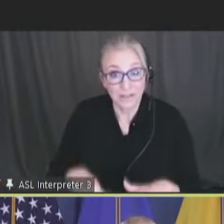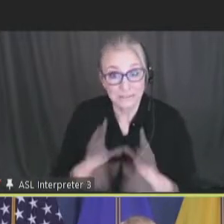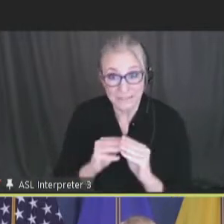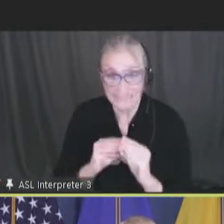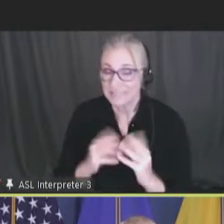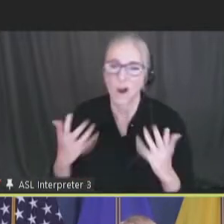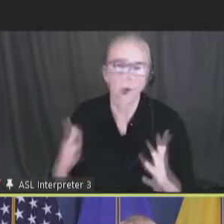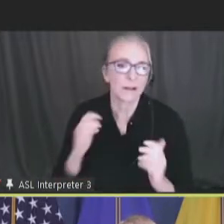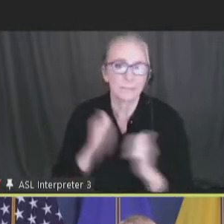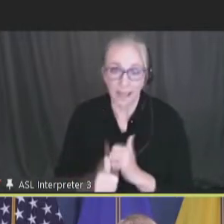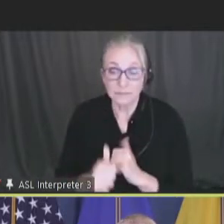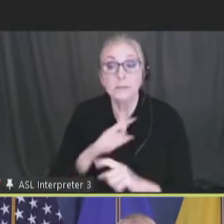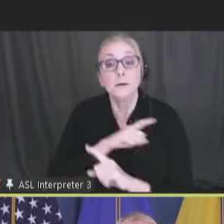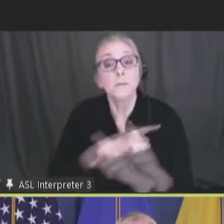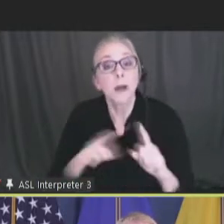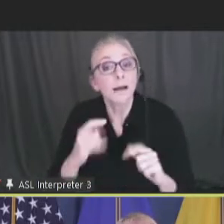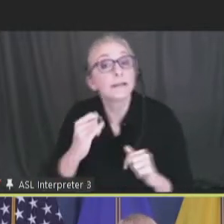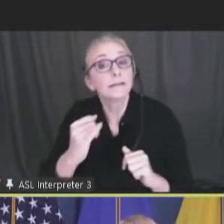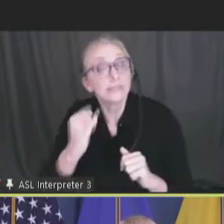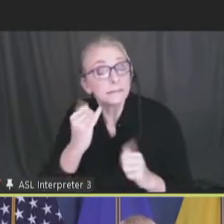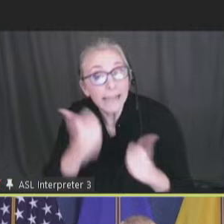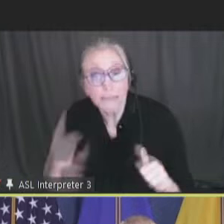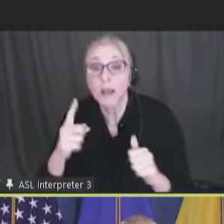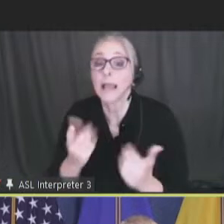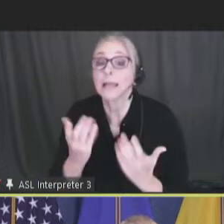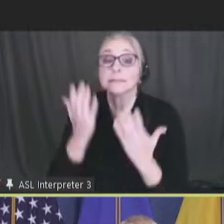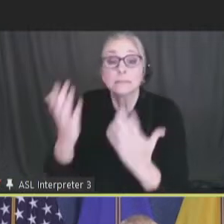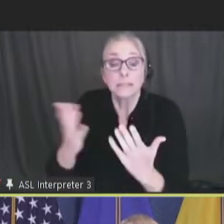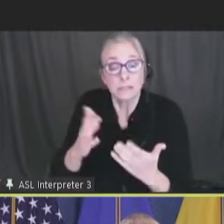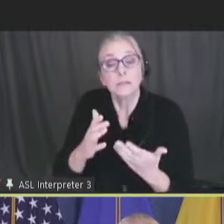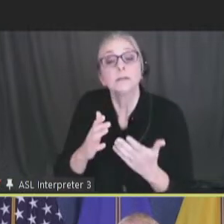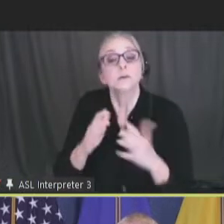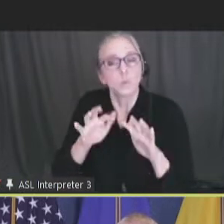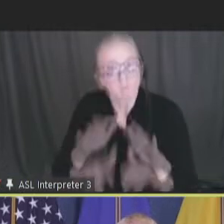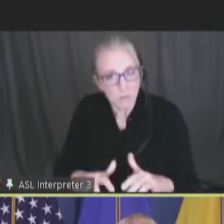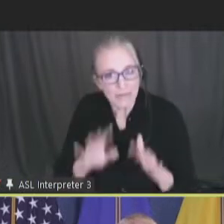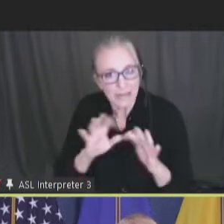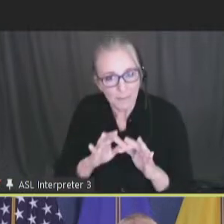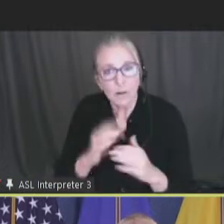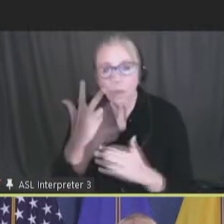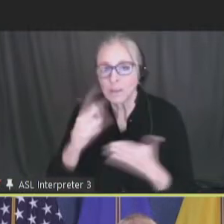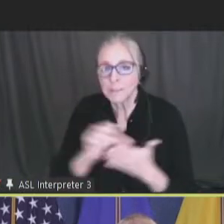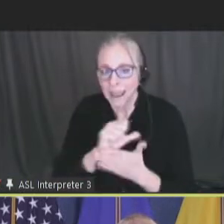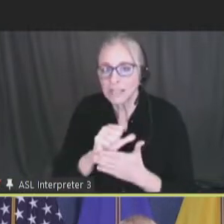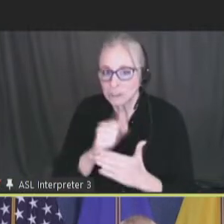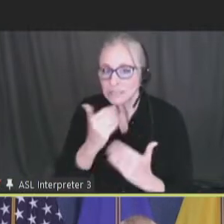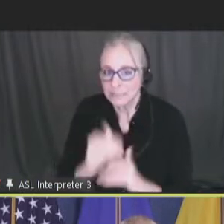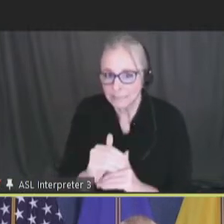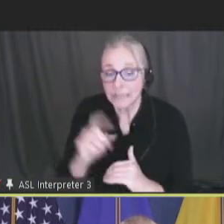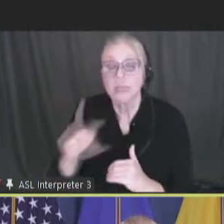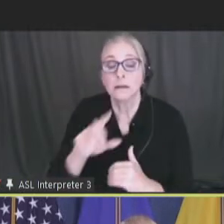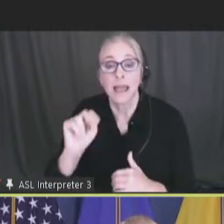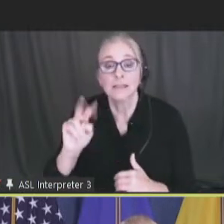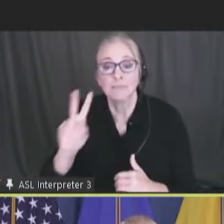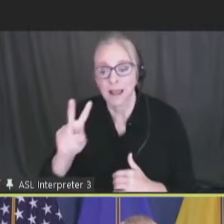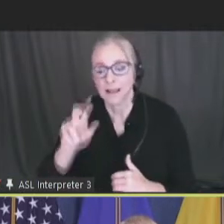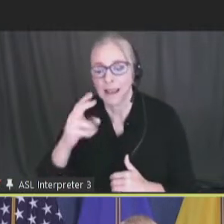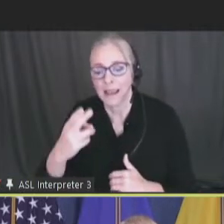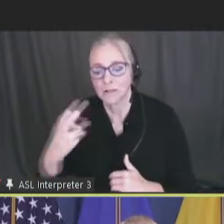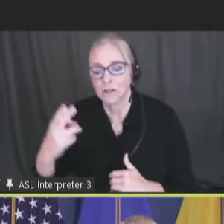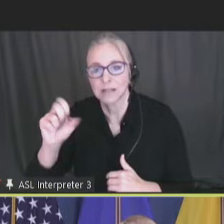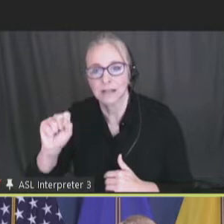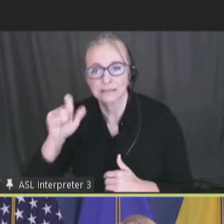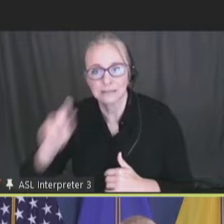is passed. However, anyone can submit a written comment up to three pages in length to NVAC at HHS.gov.